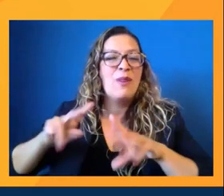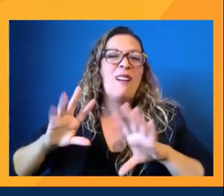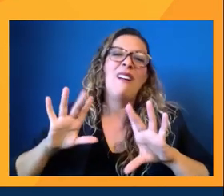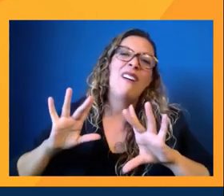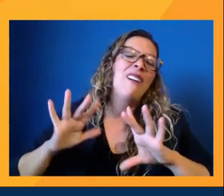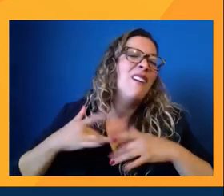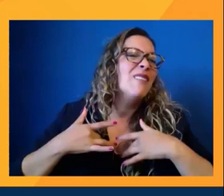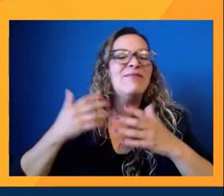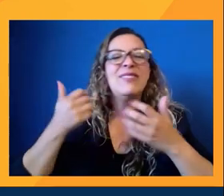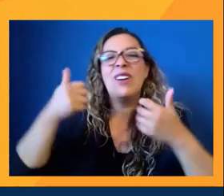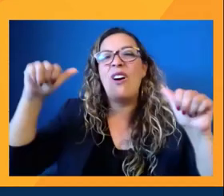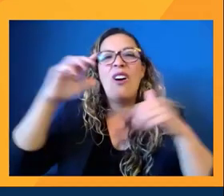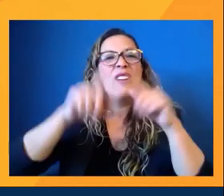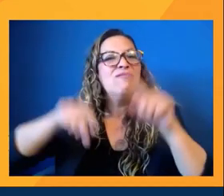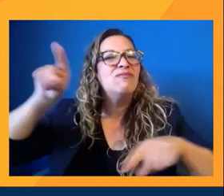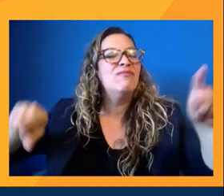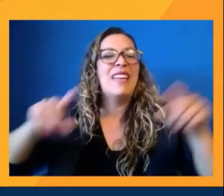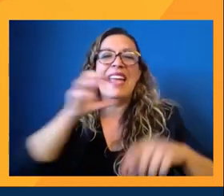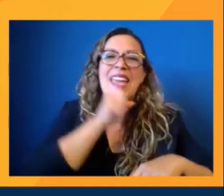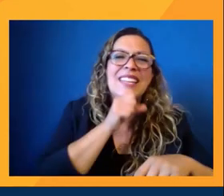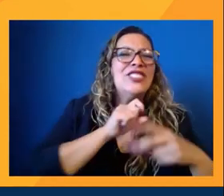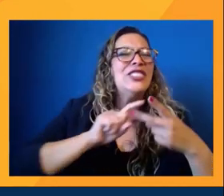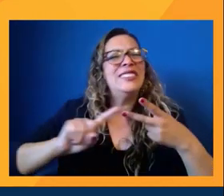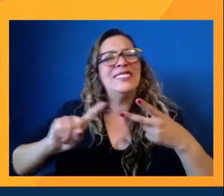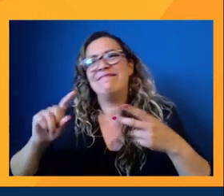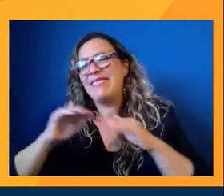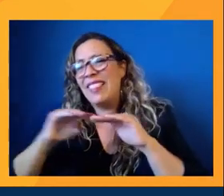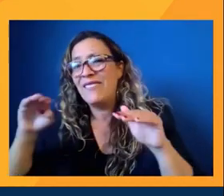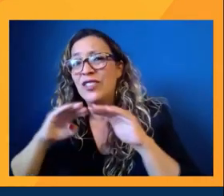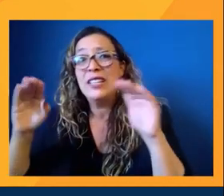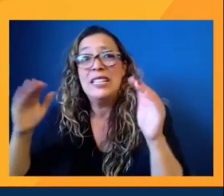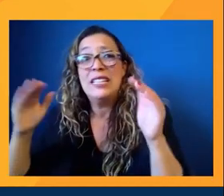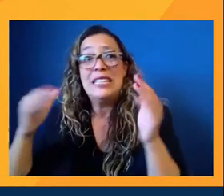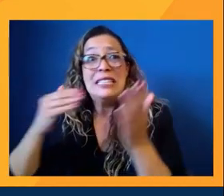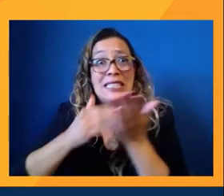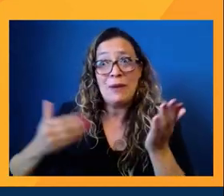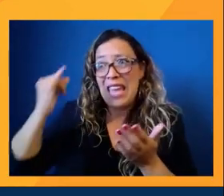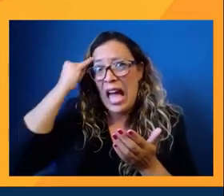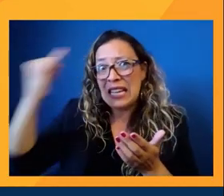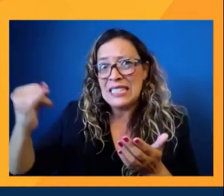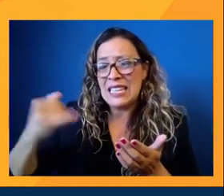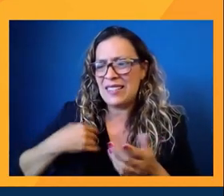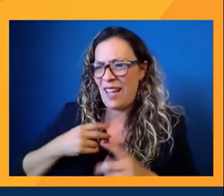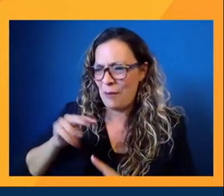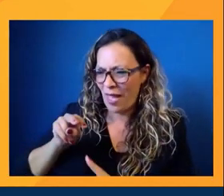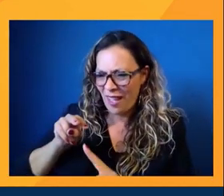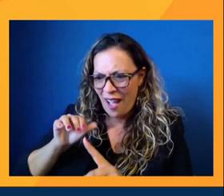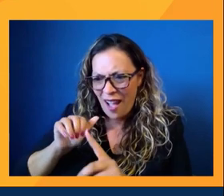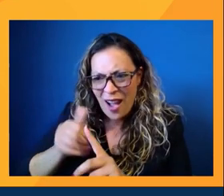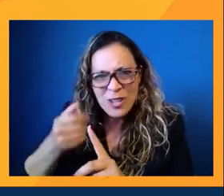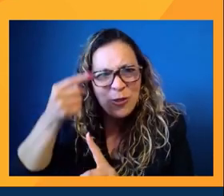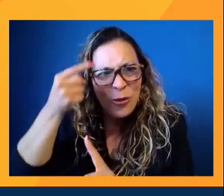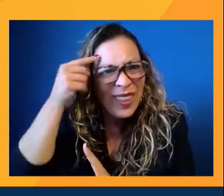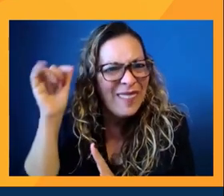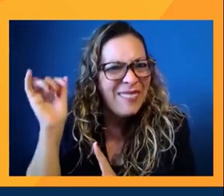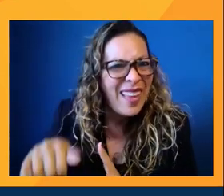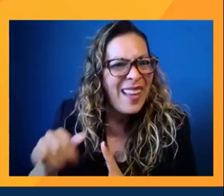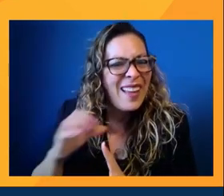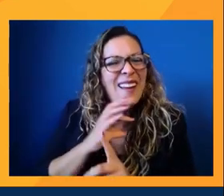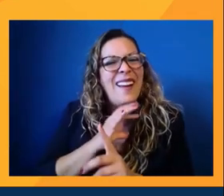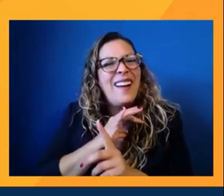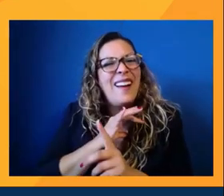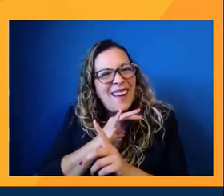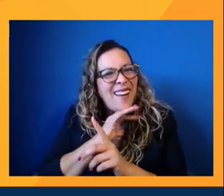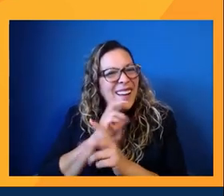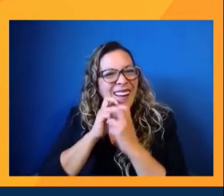is inspiring. Some of the pitches I get, I'm just like, where did you come up with this kind of idea? You know, it's just really